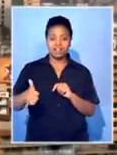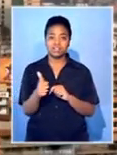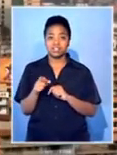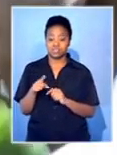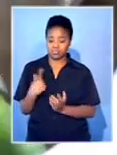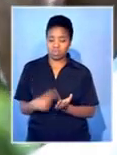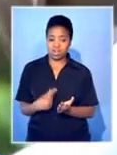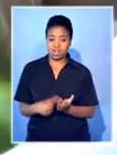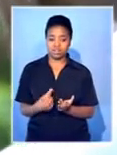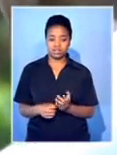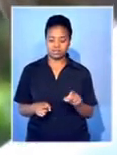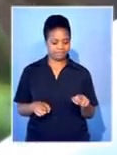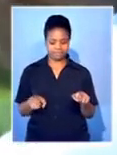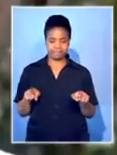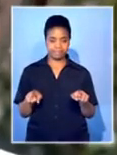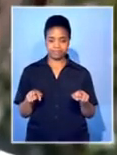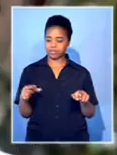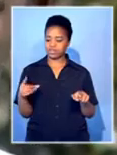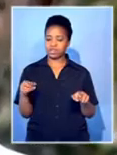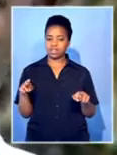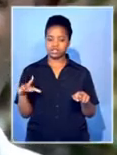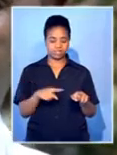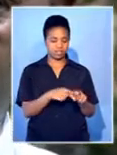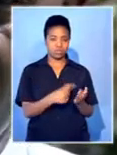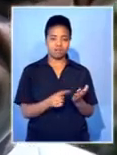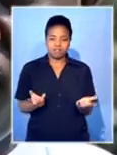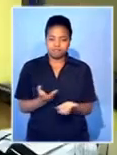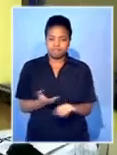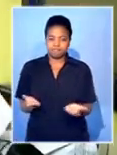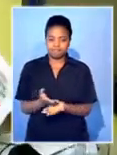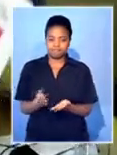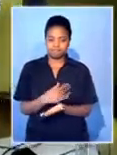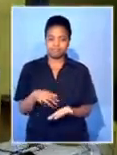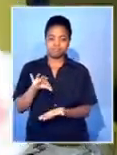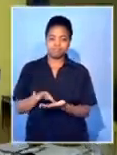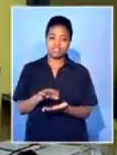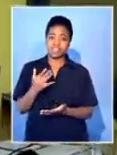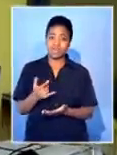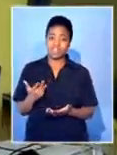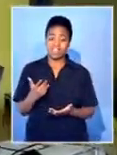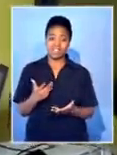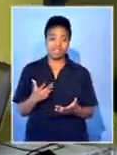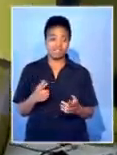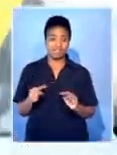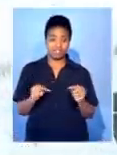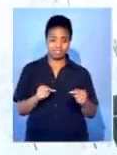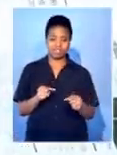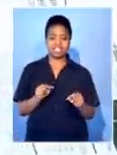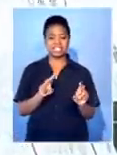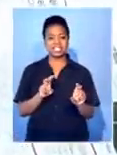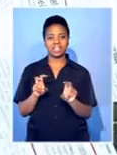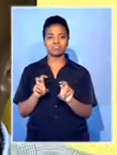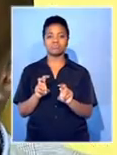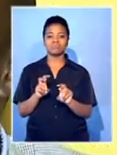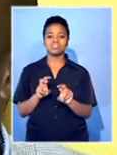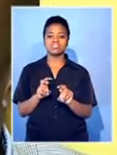has brokered talks between the DRC and M23. And experts warn a peace agreement with the M23 leaves the issue only